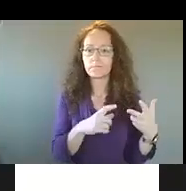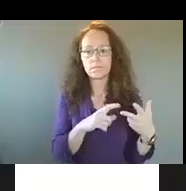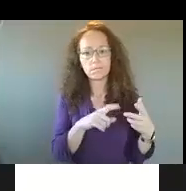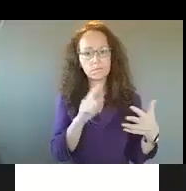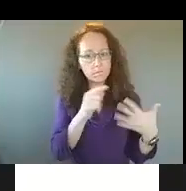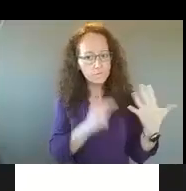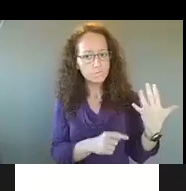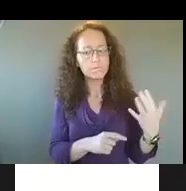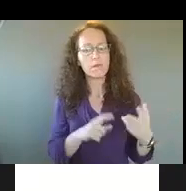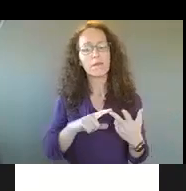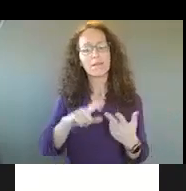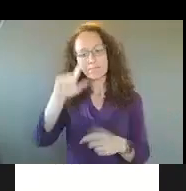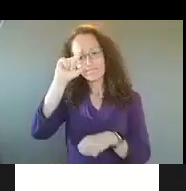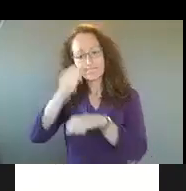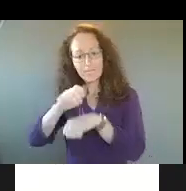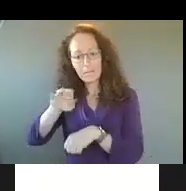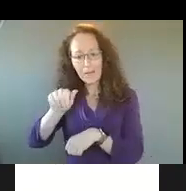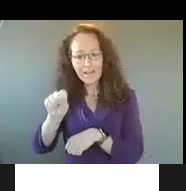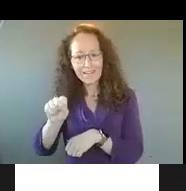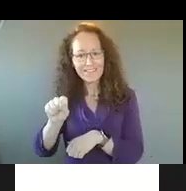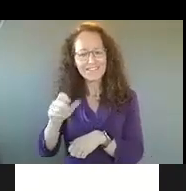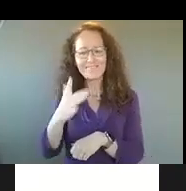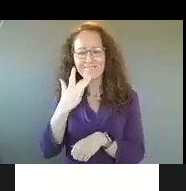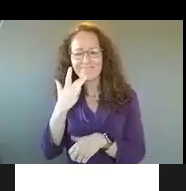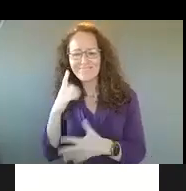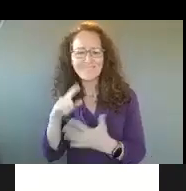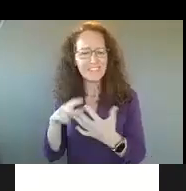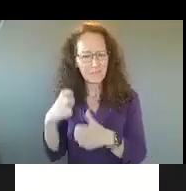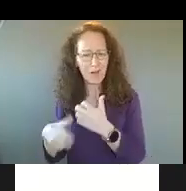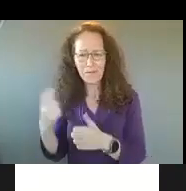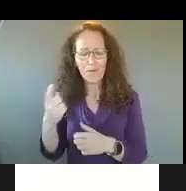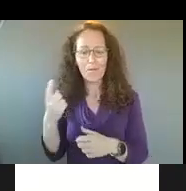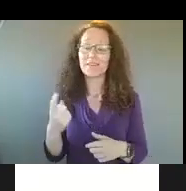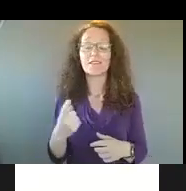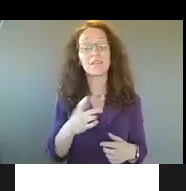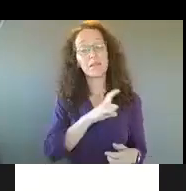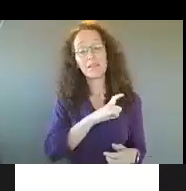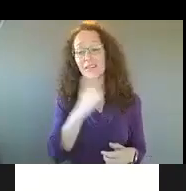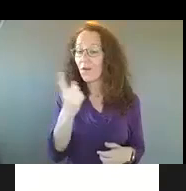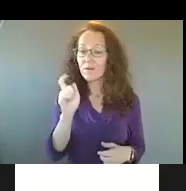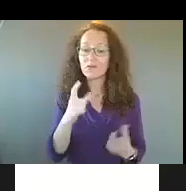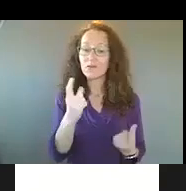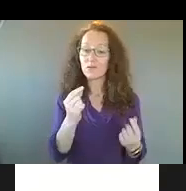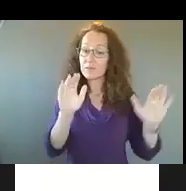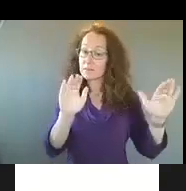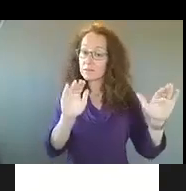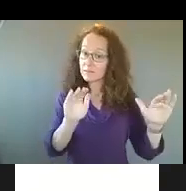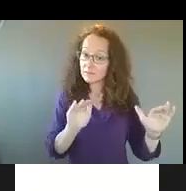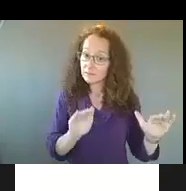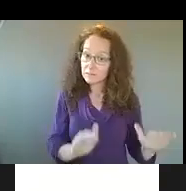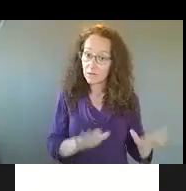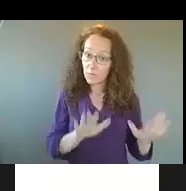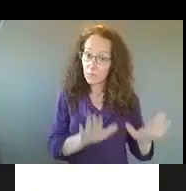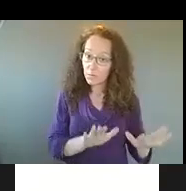Uh, police should always de-escalate, but you, and use non-lethal weapons. Uh, the next,